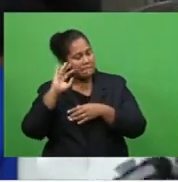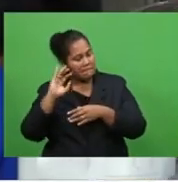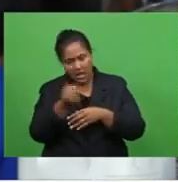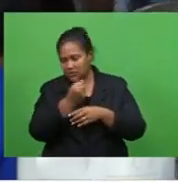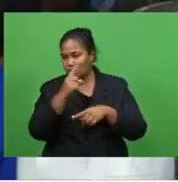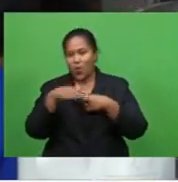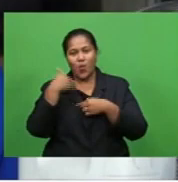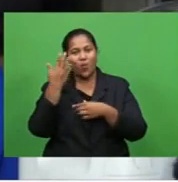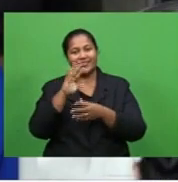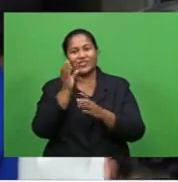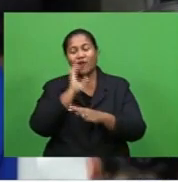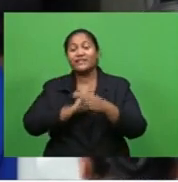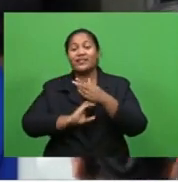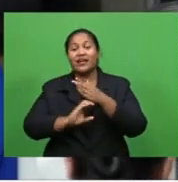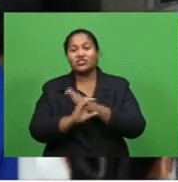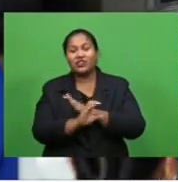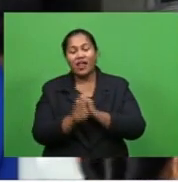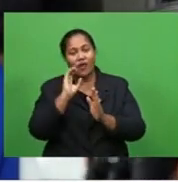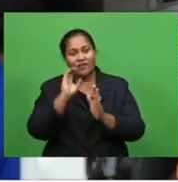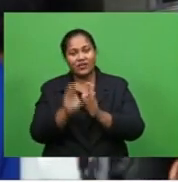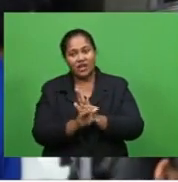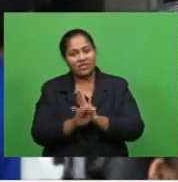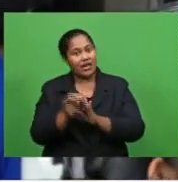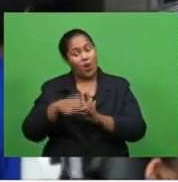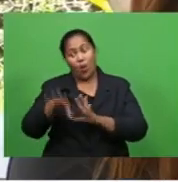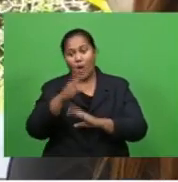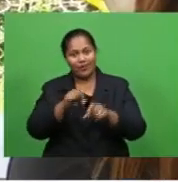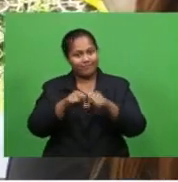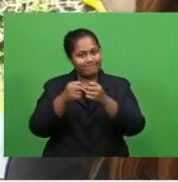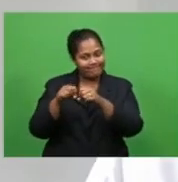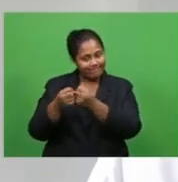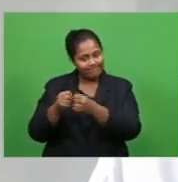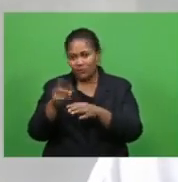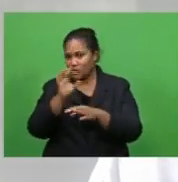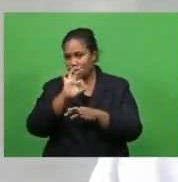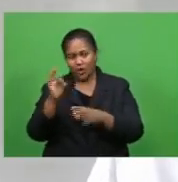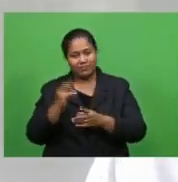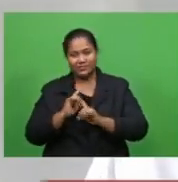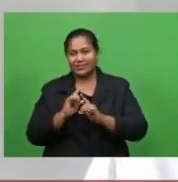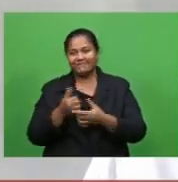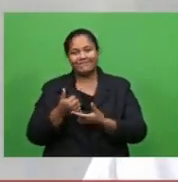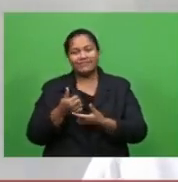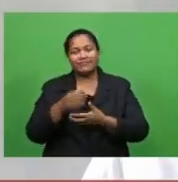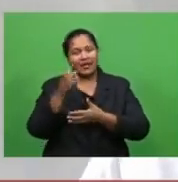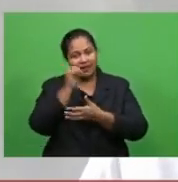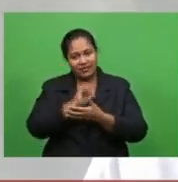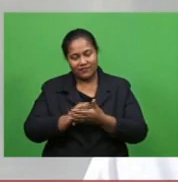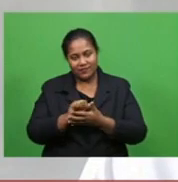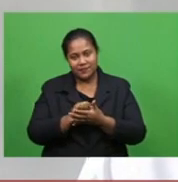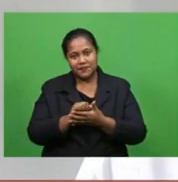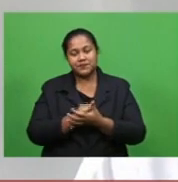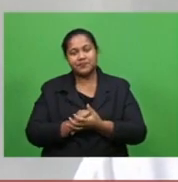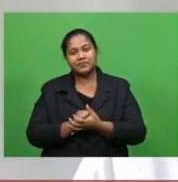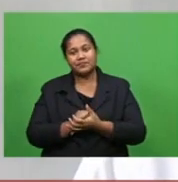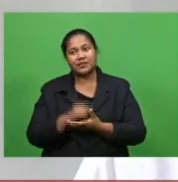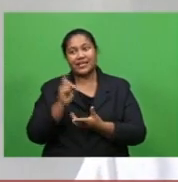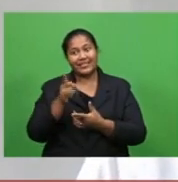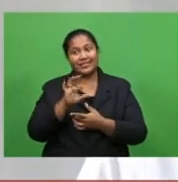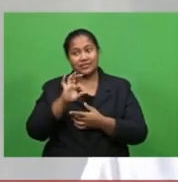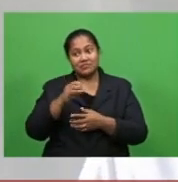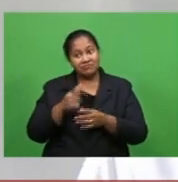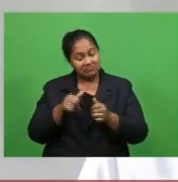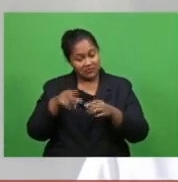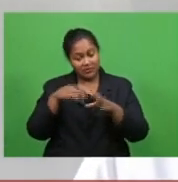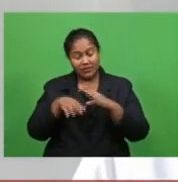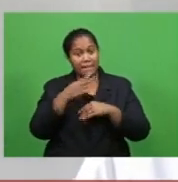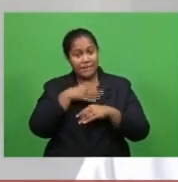confidential and any breaches will not be condoned. And certainly if is somebody within the Ministry